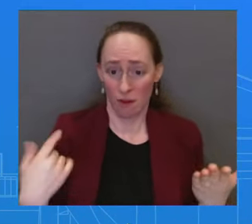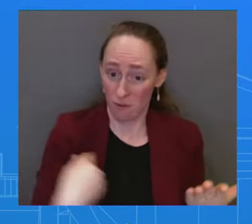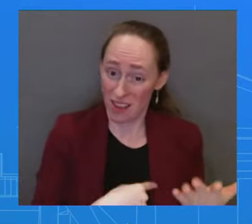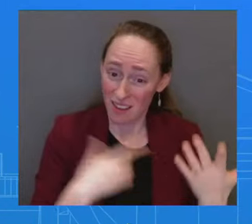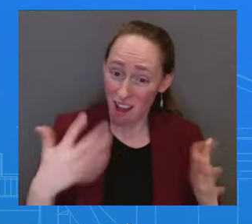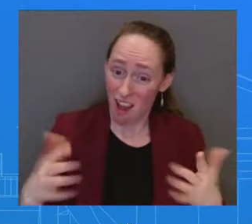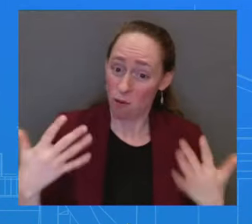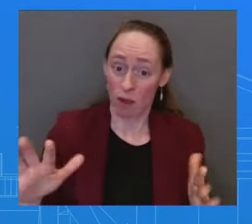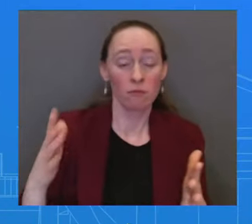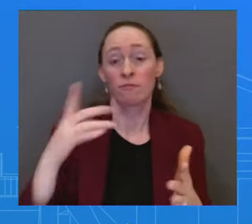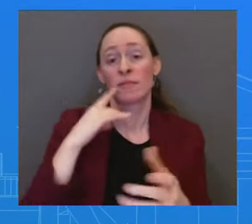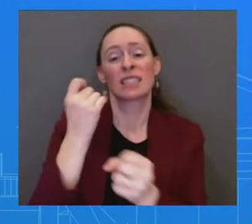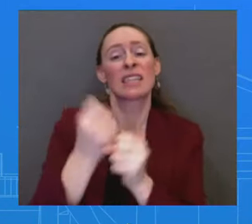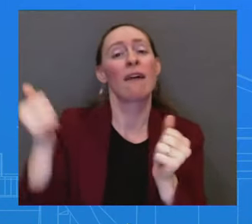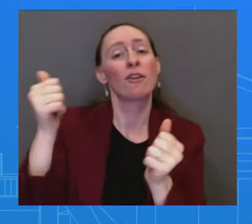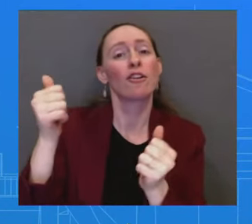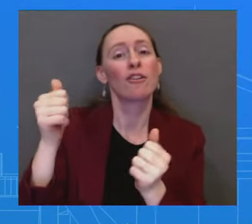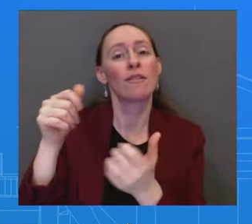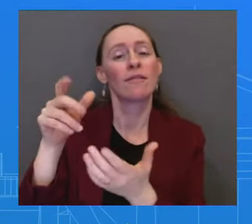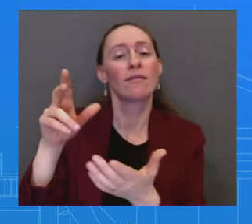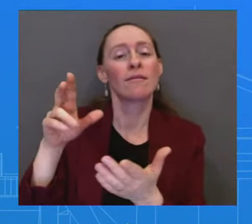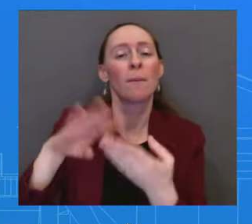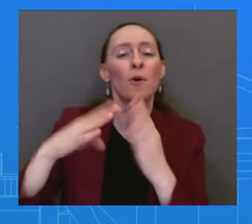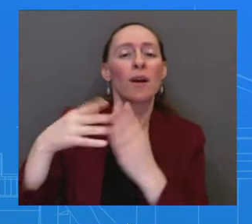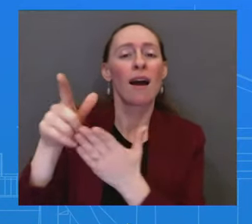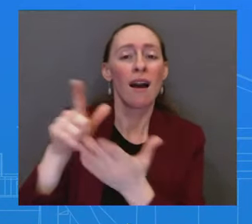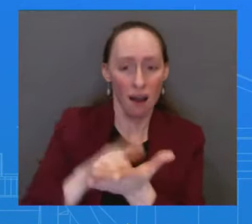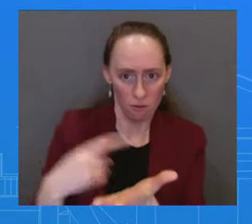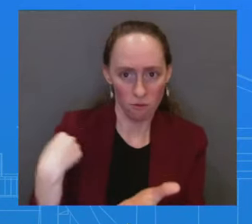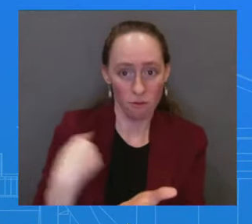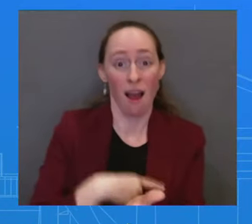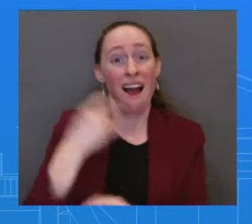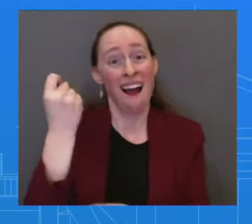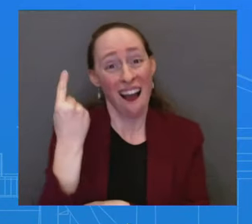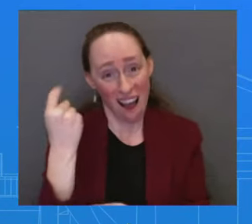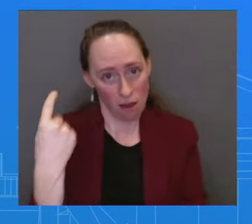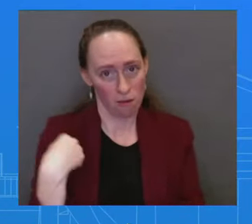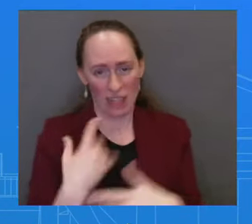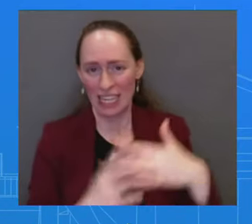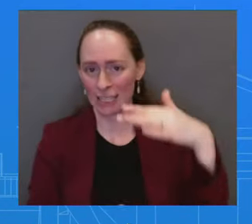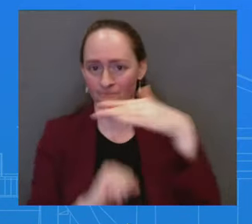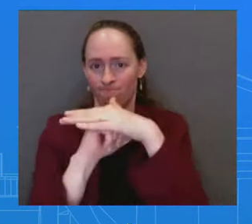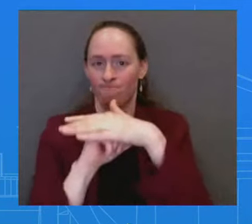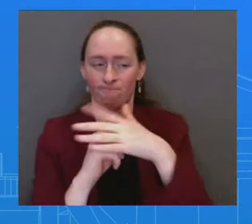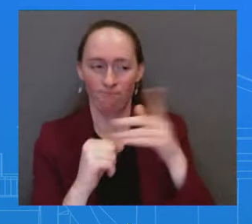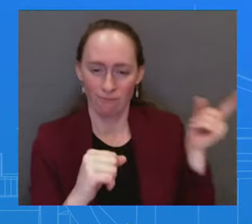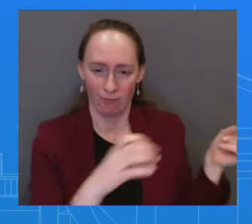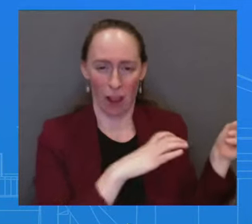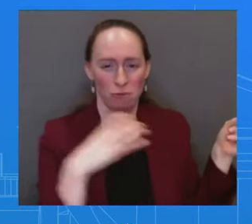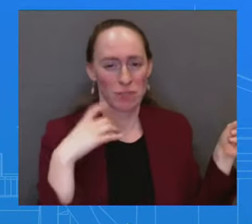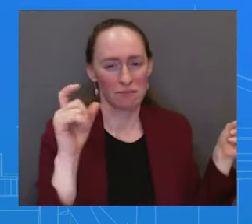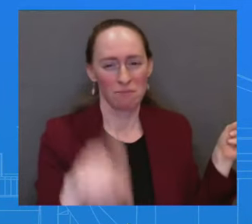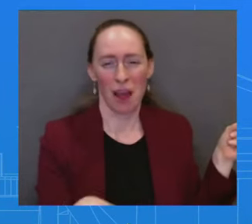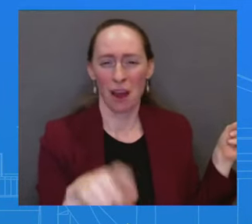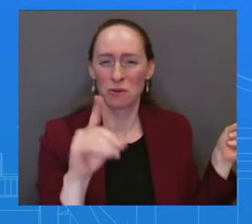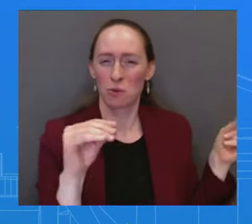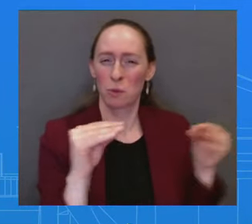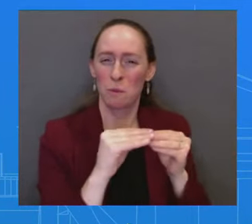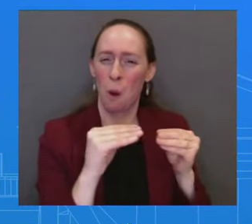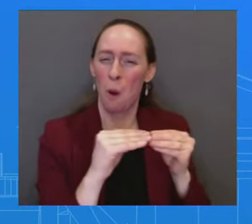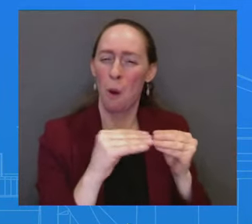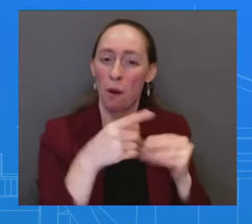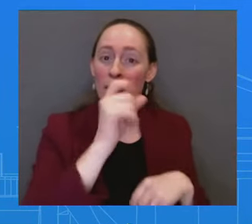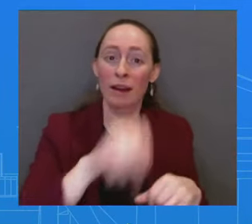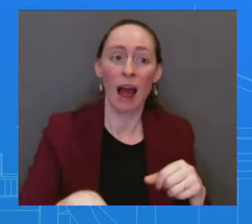Congress to do more universal background checks, red flag laws to provide further protections and tools to prevent such tragedies. The